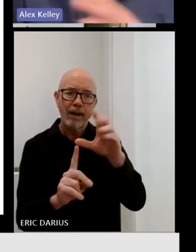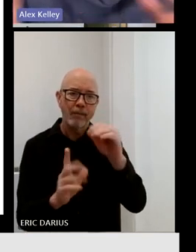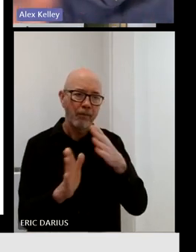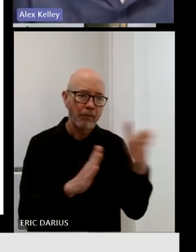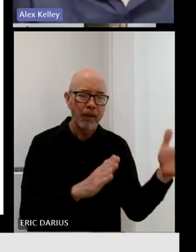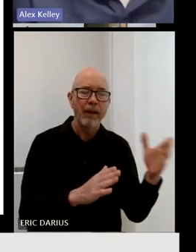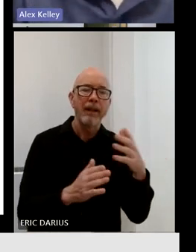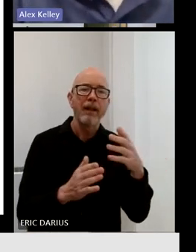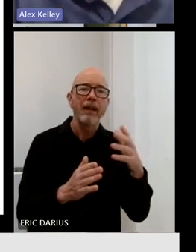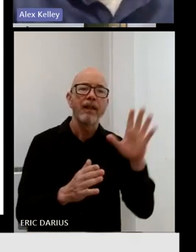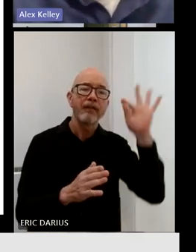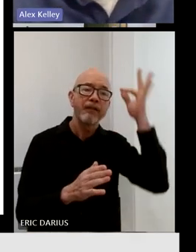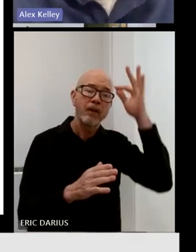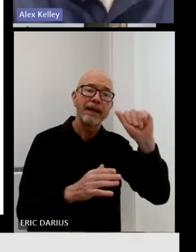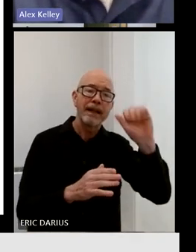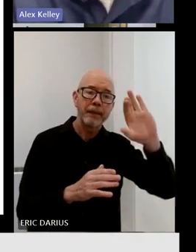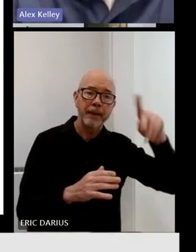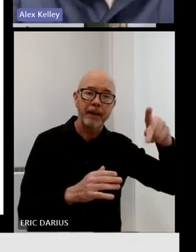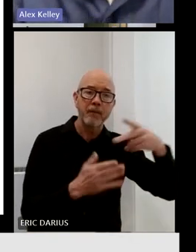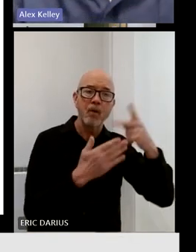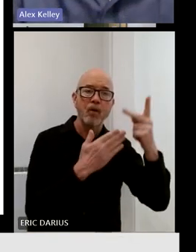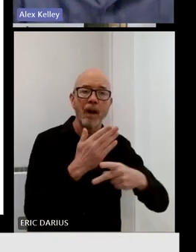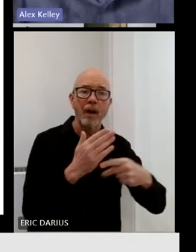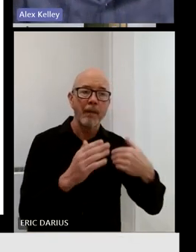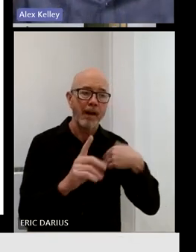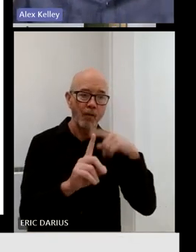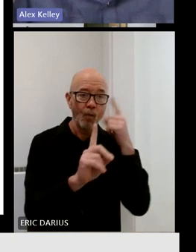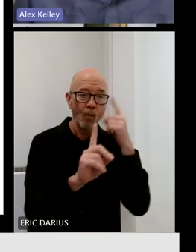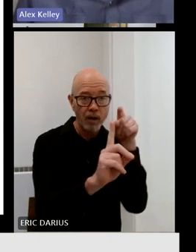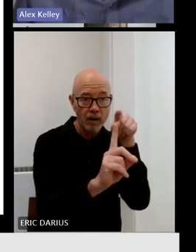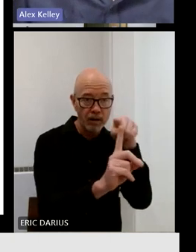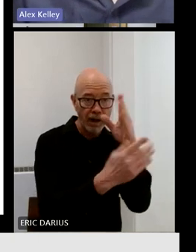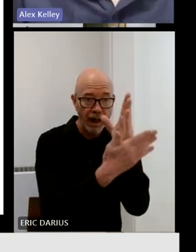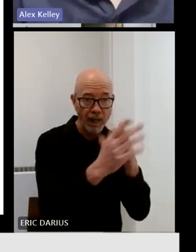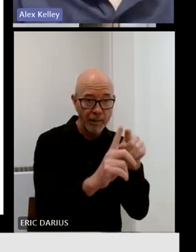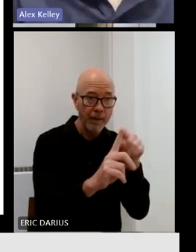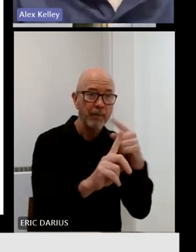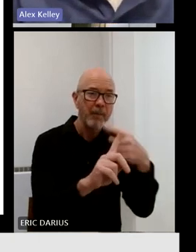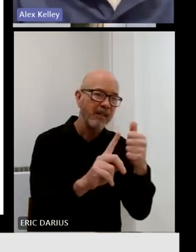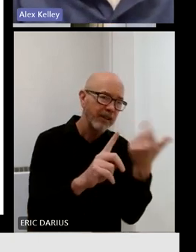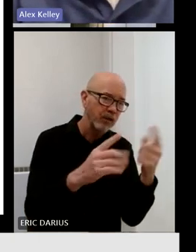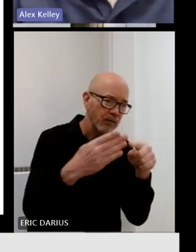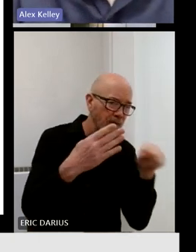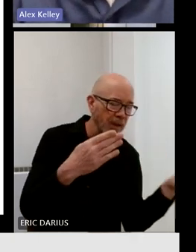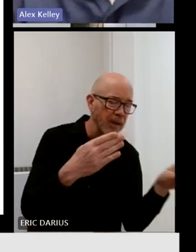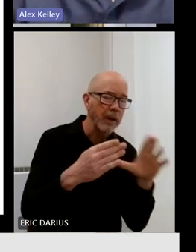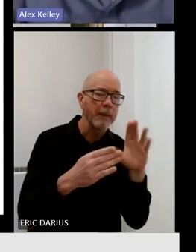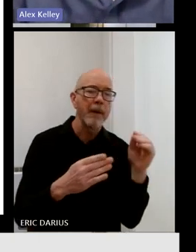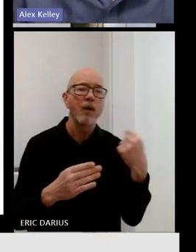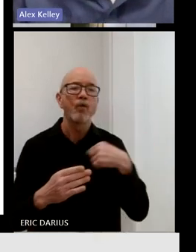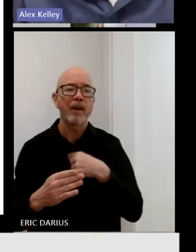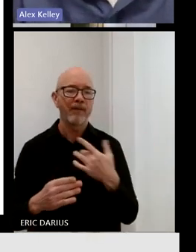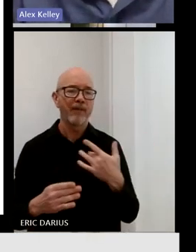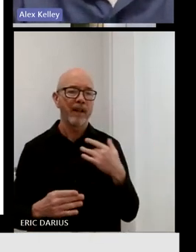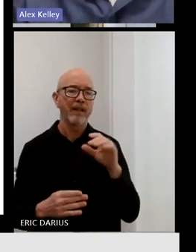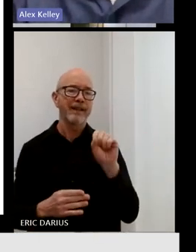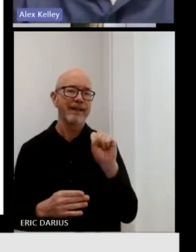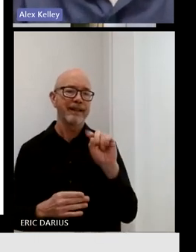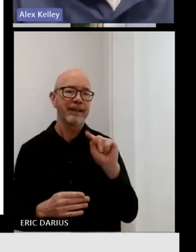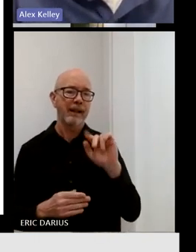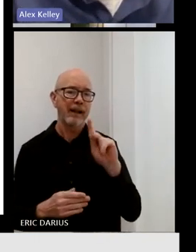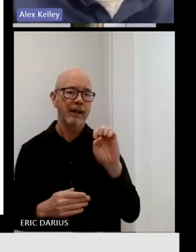or the other element based on all of our stakeholder interviews and really profound contributions